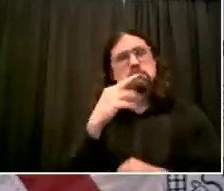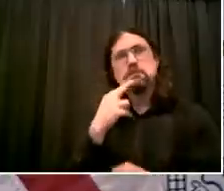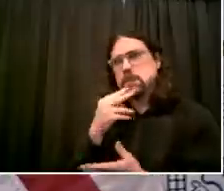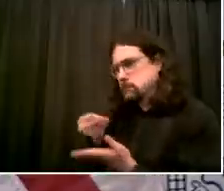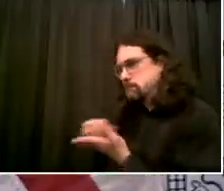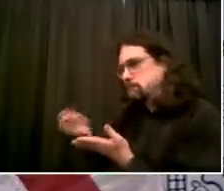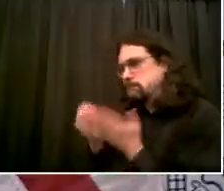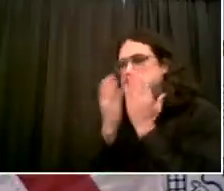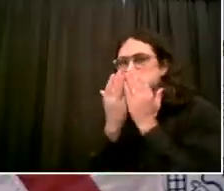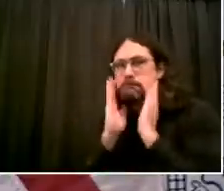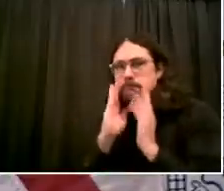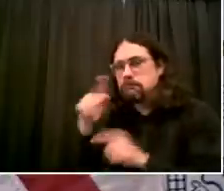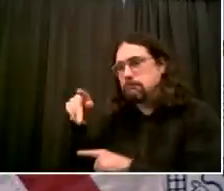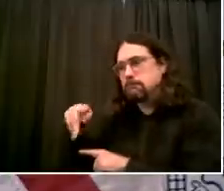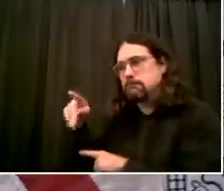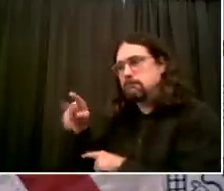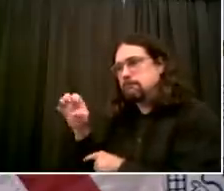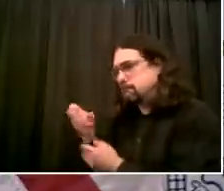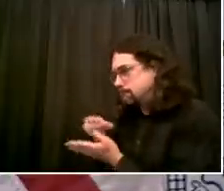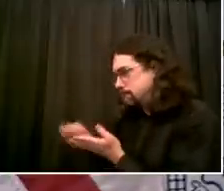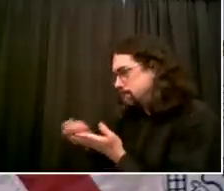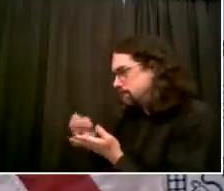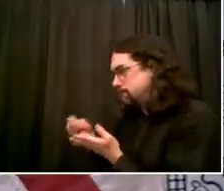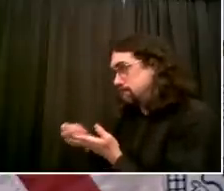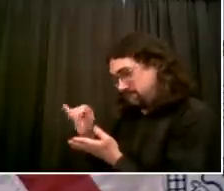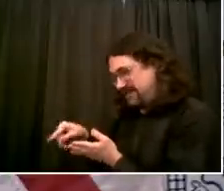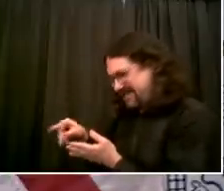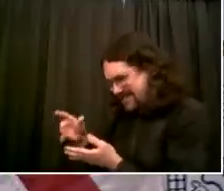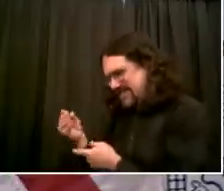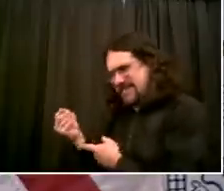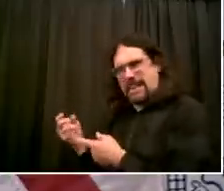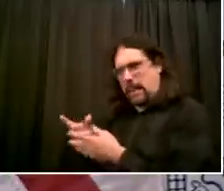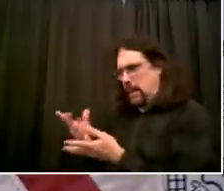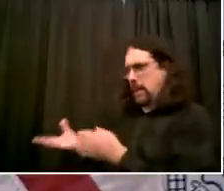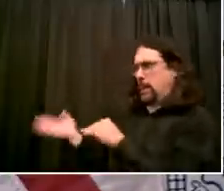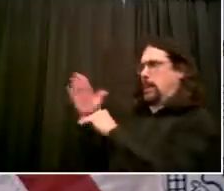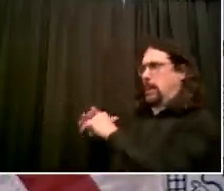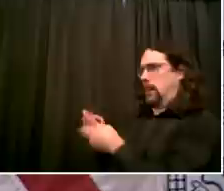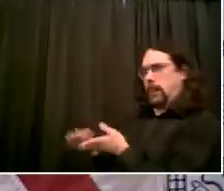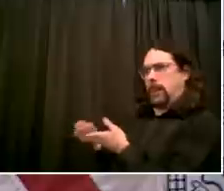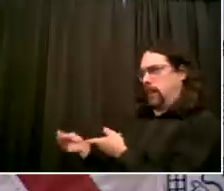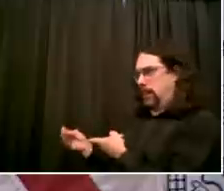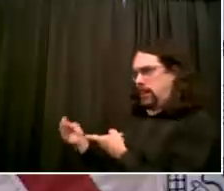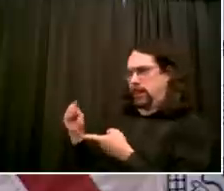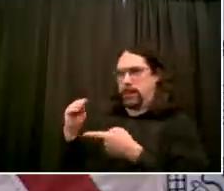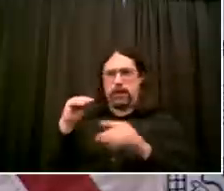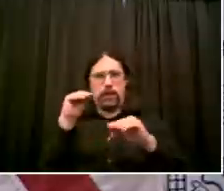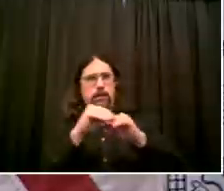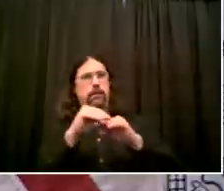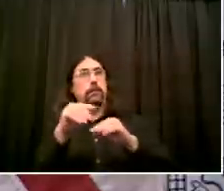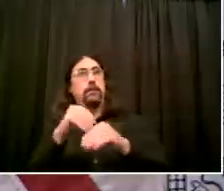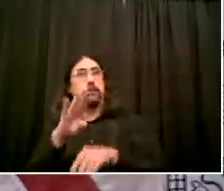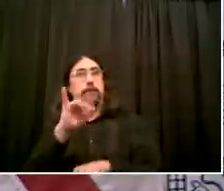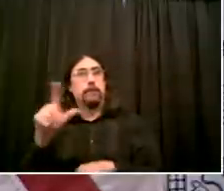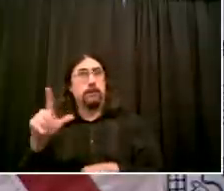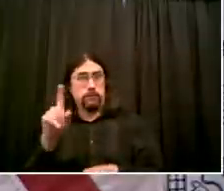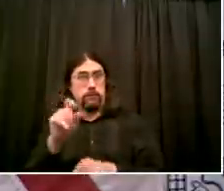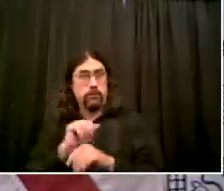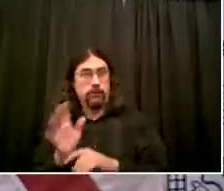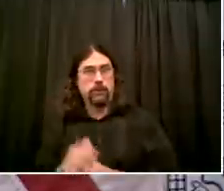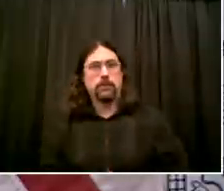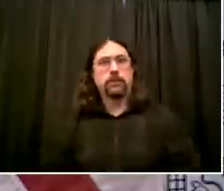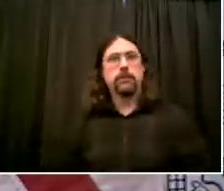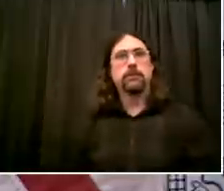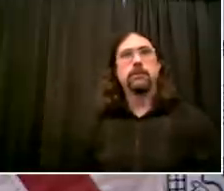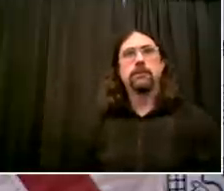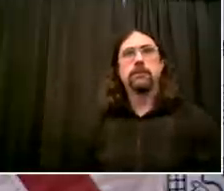to make the face coverings available to any and all restaurants that need them for free. In terms of cleaning and all, restaurants do that all